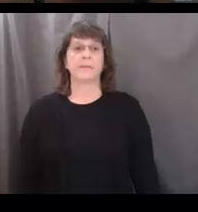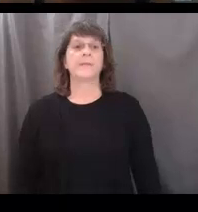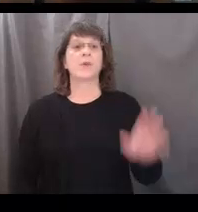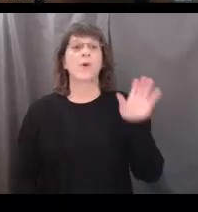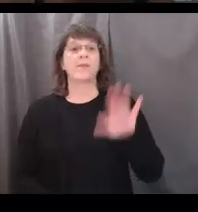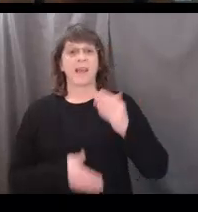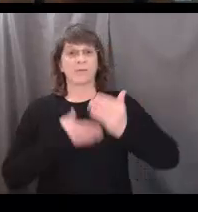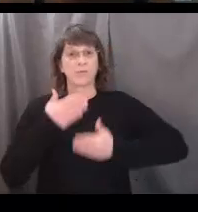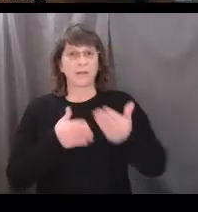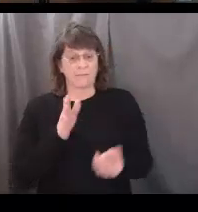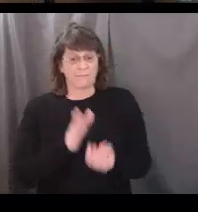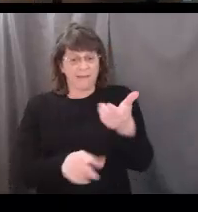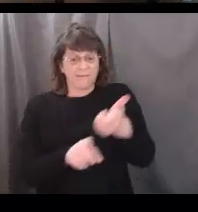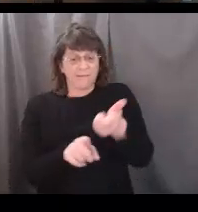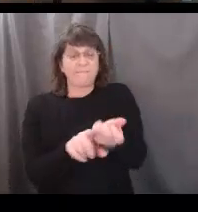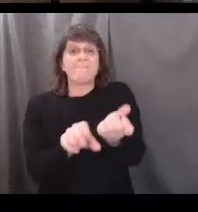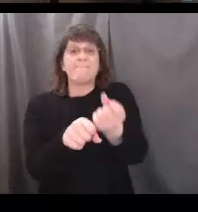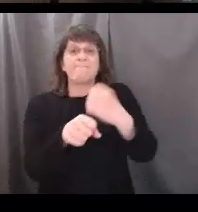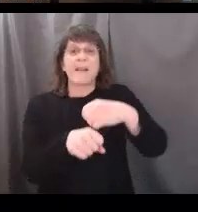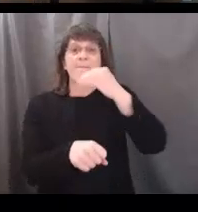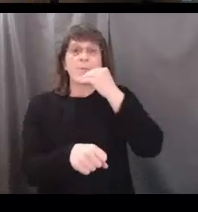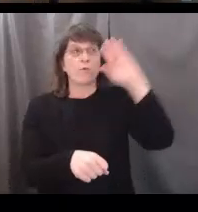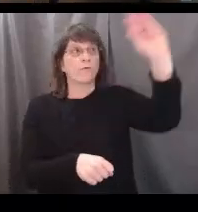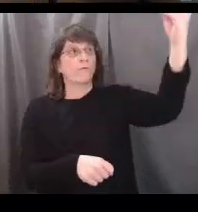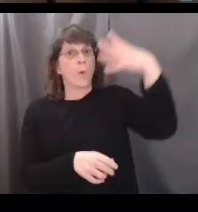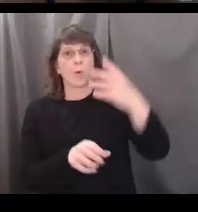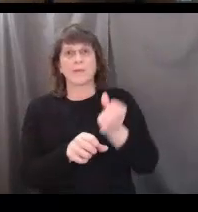Photosynthesis is the process by which plants make their own food.